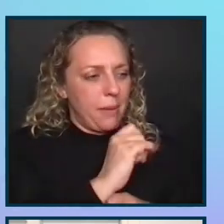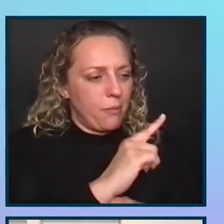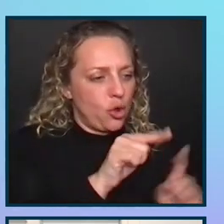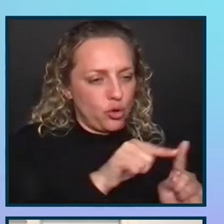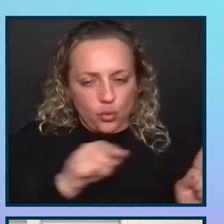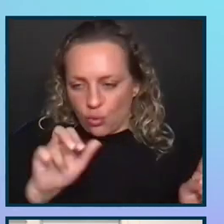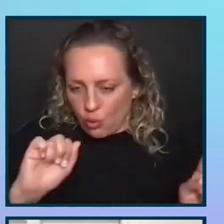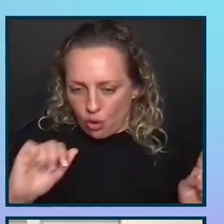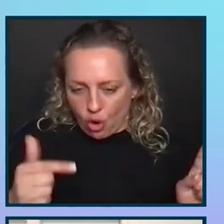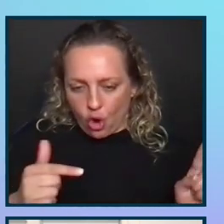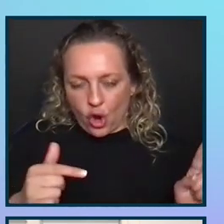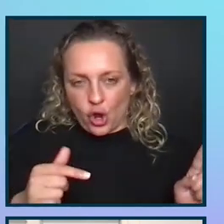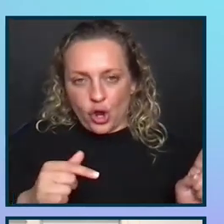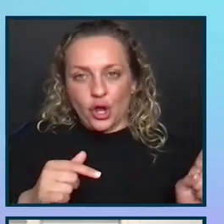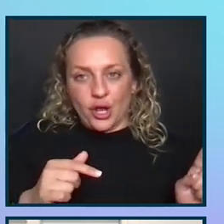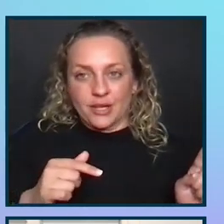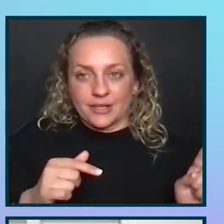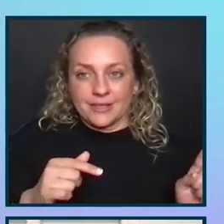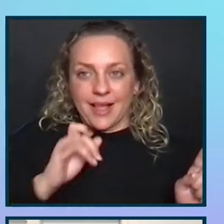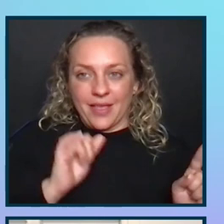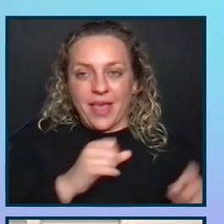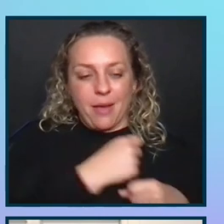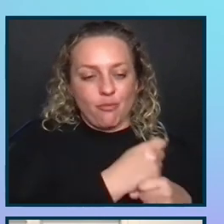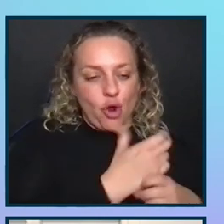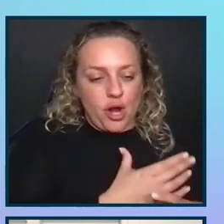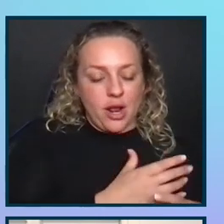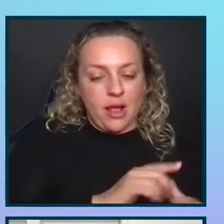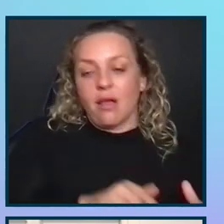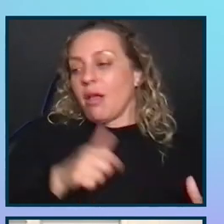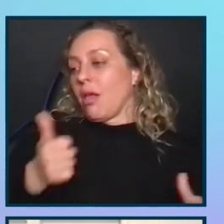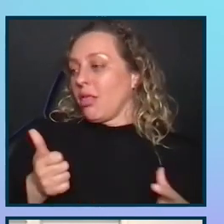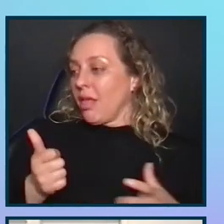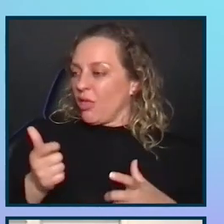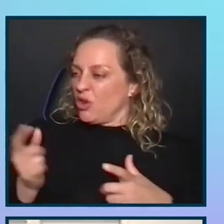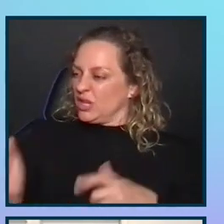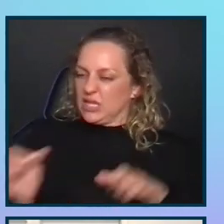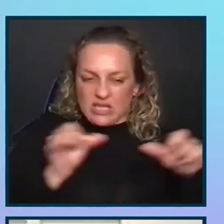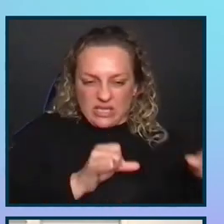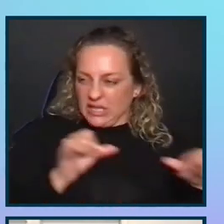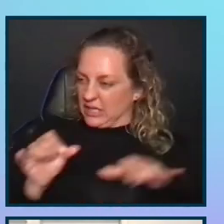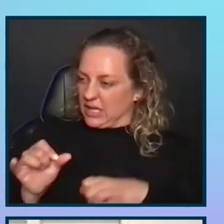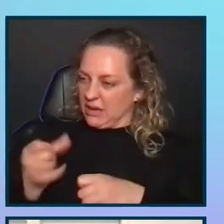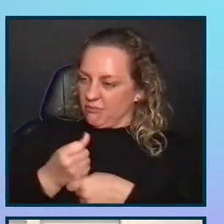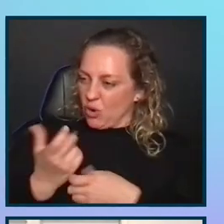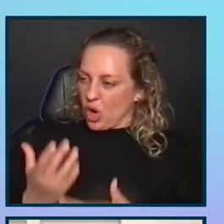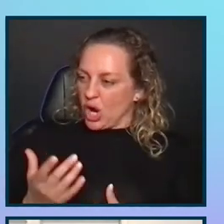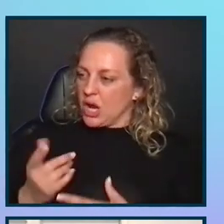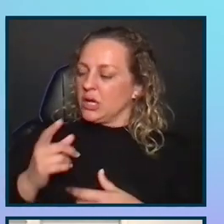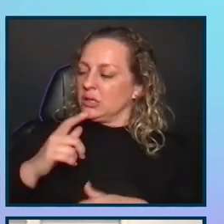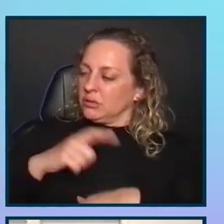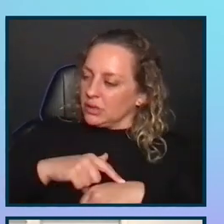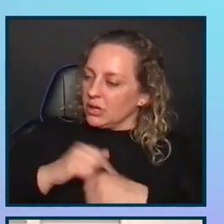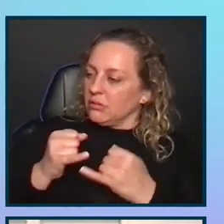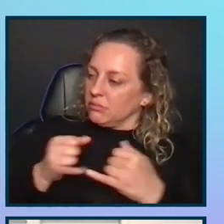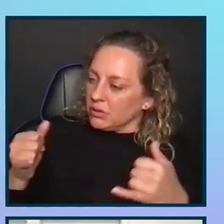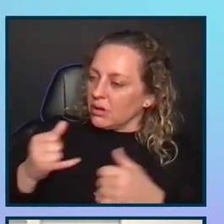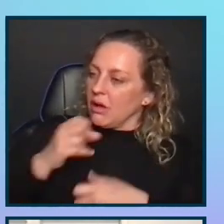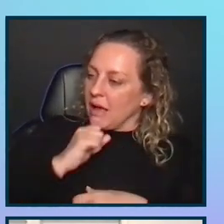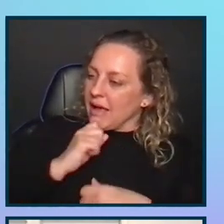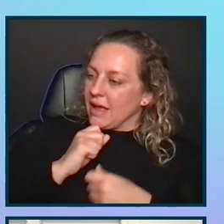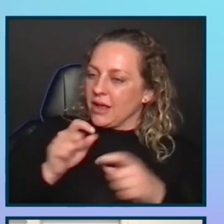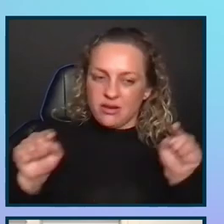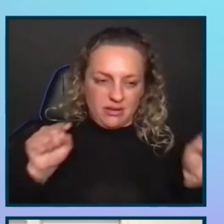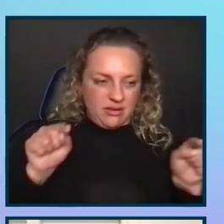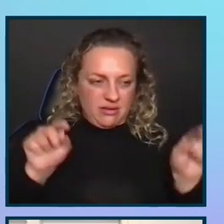product and then taking the even bigger one that had a lot of the same kind of structure, timeline, age of product, there weren't a lot of